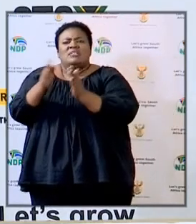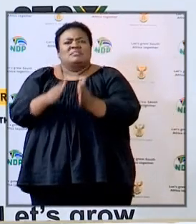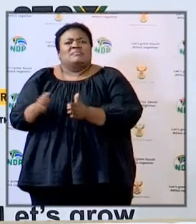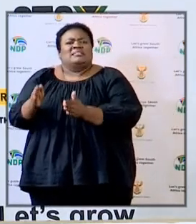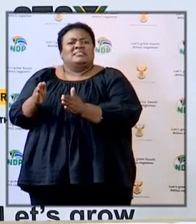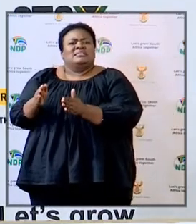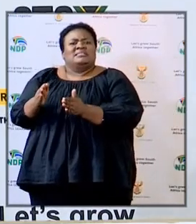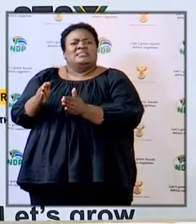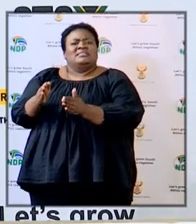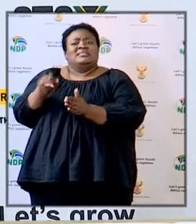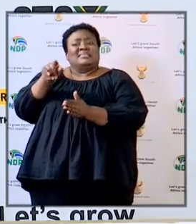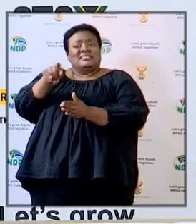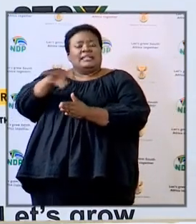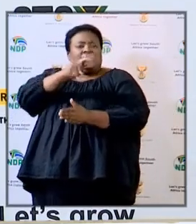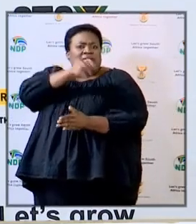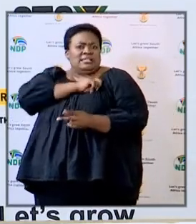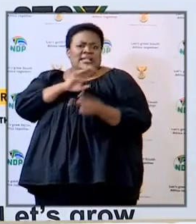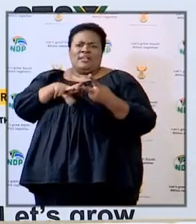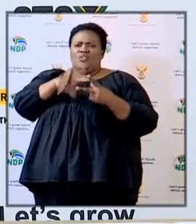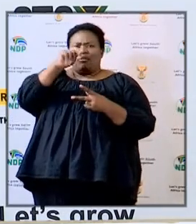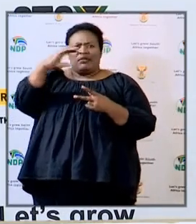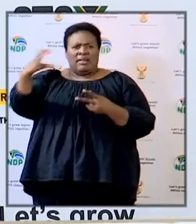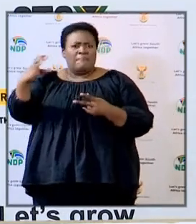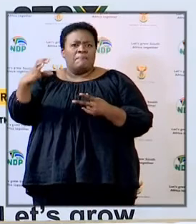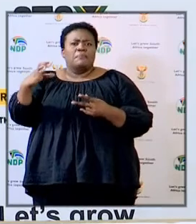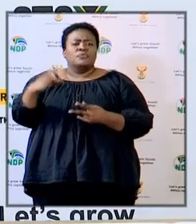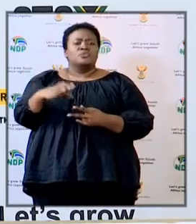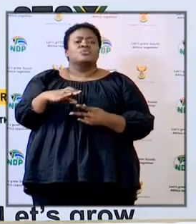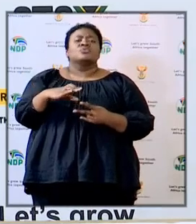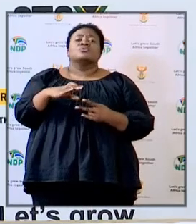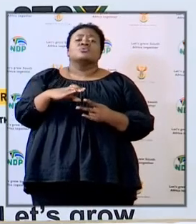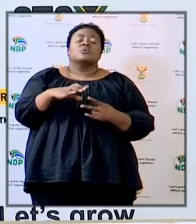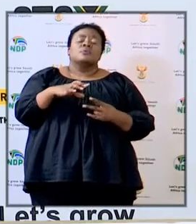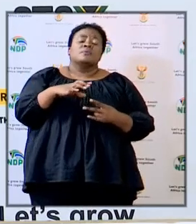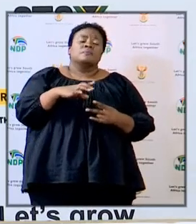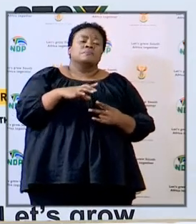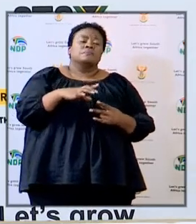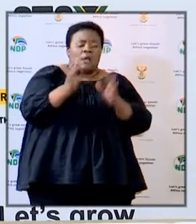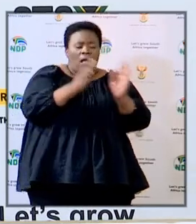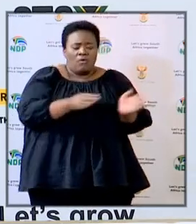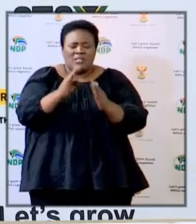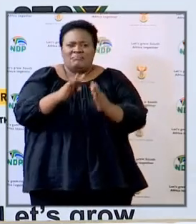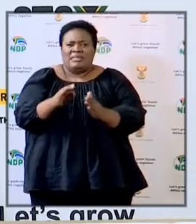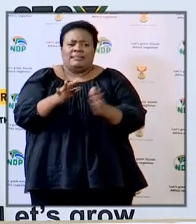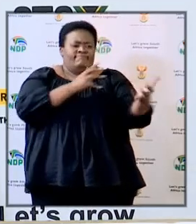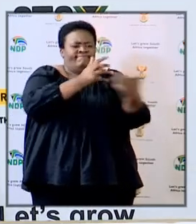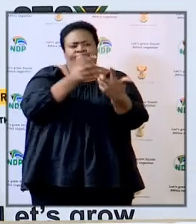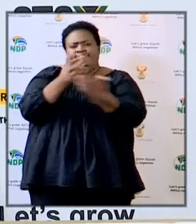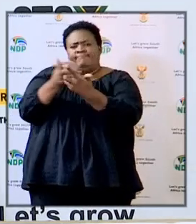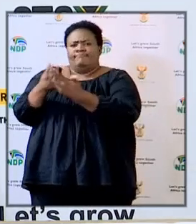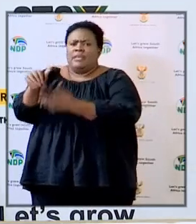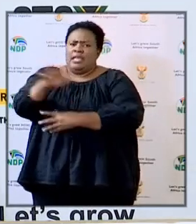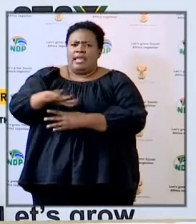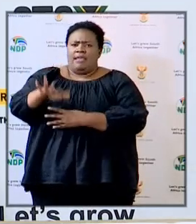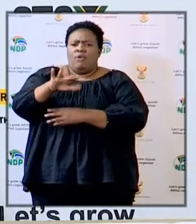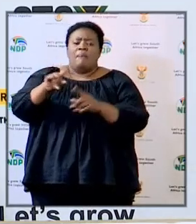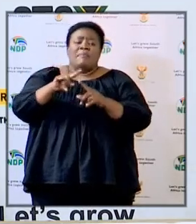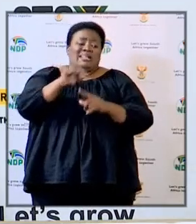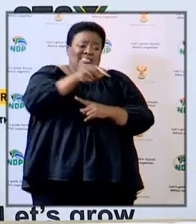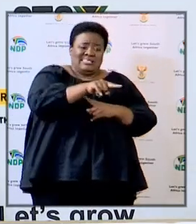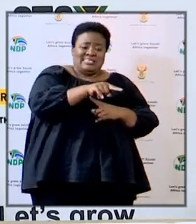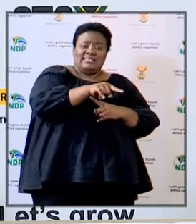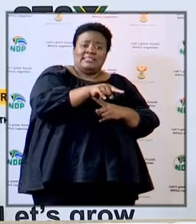you can have it in the Eastern Cape and Northern Cape so there will be arrangements which are suitable in other areas but may not work in other